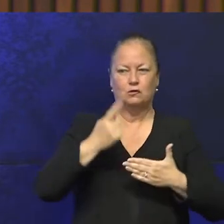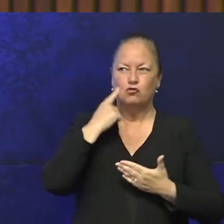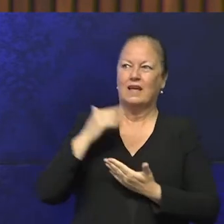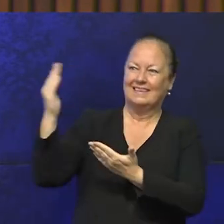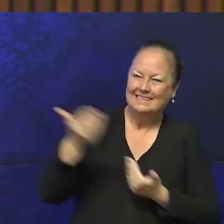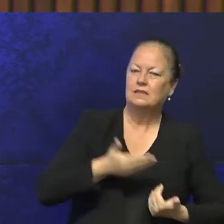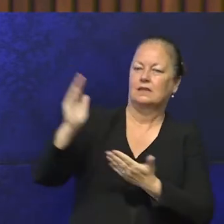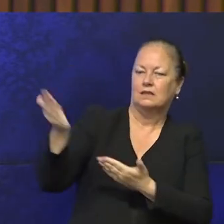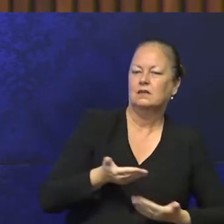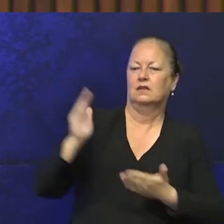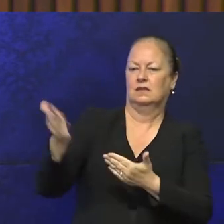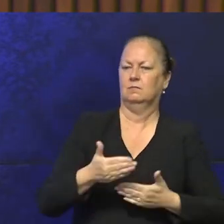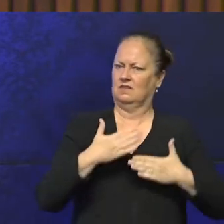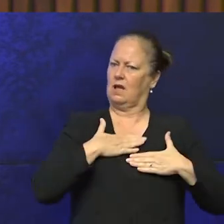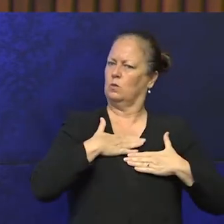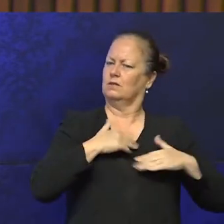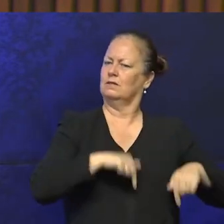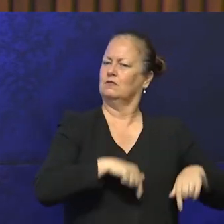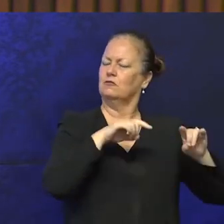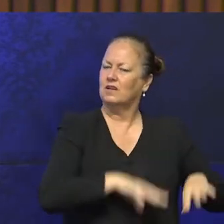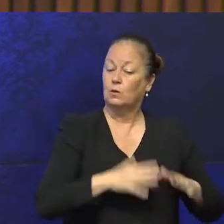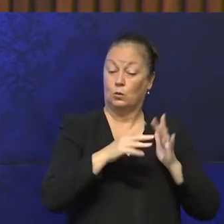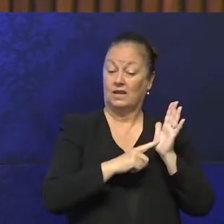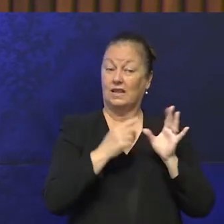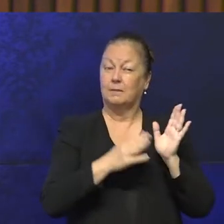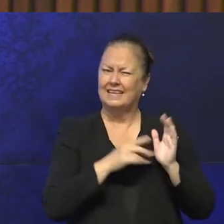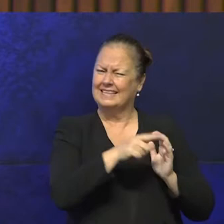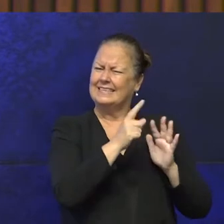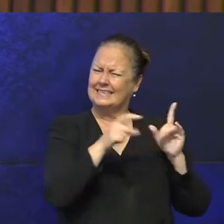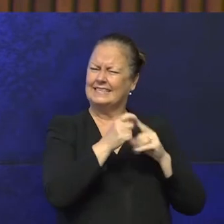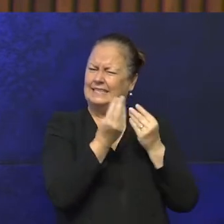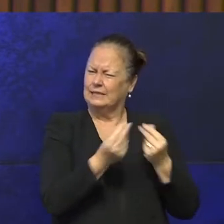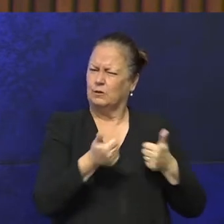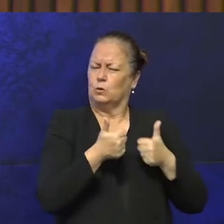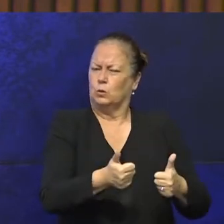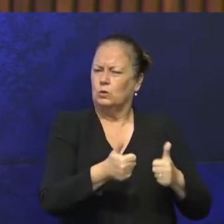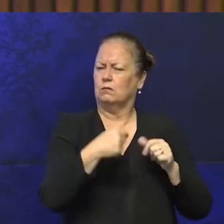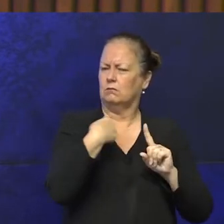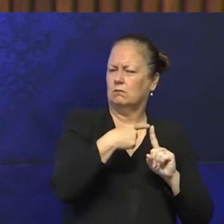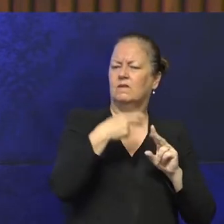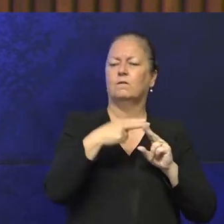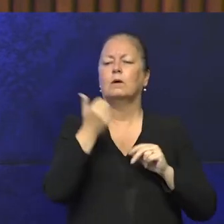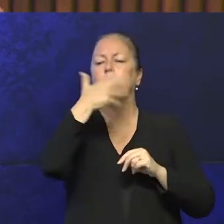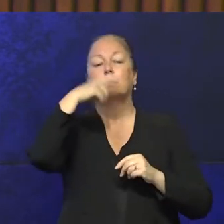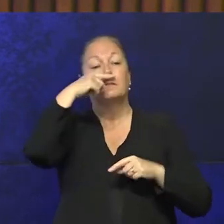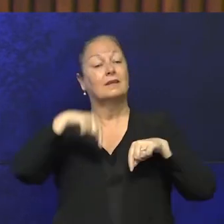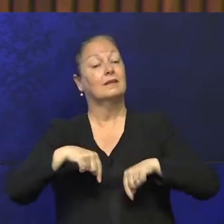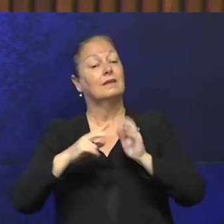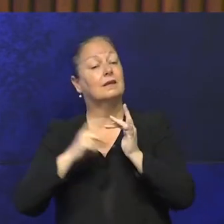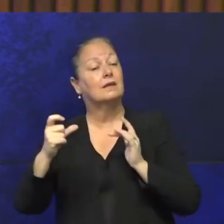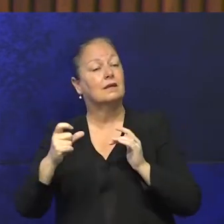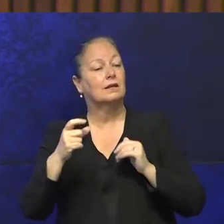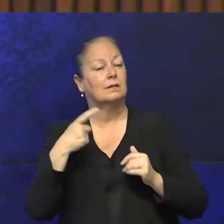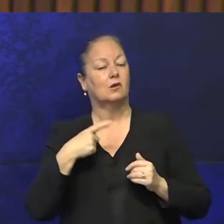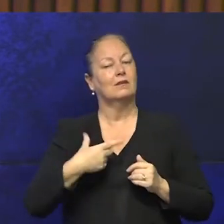so that says a lot of stories, so that means William Barrack has done something for Aboriginal people in Victoria because I know when he